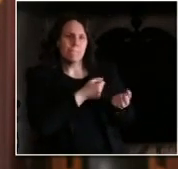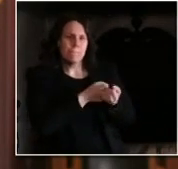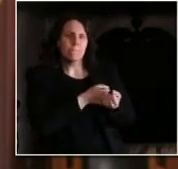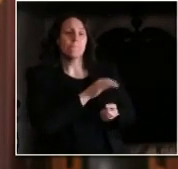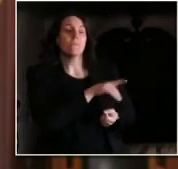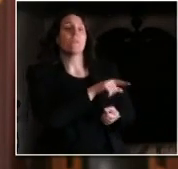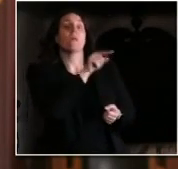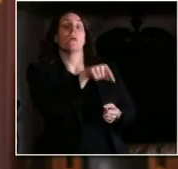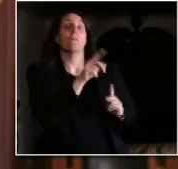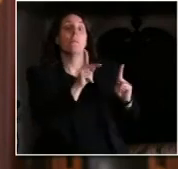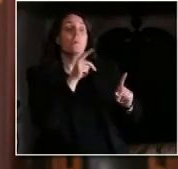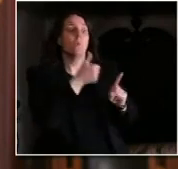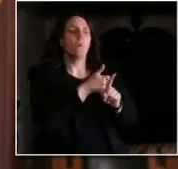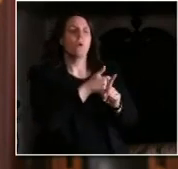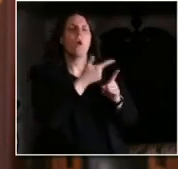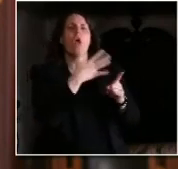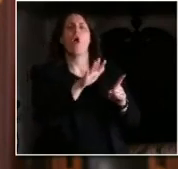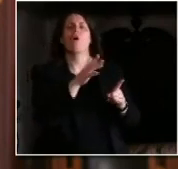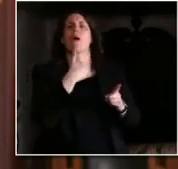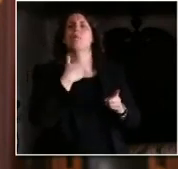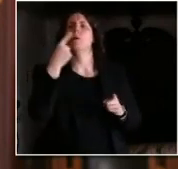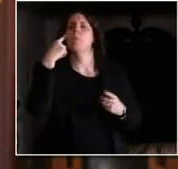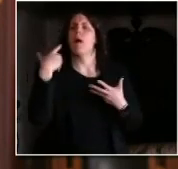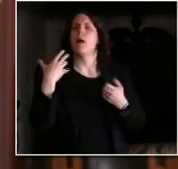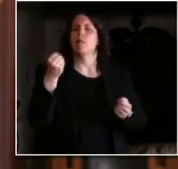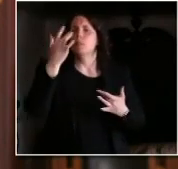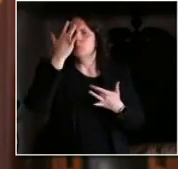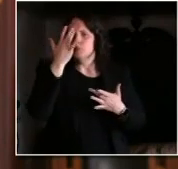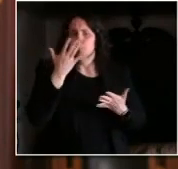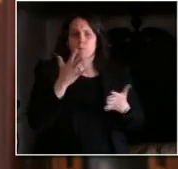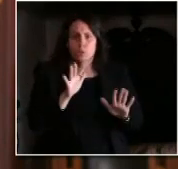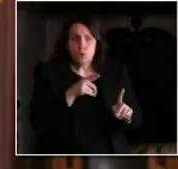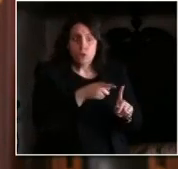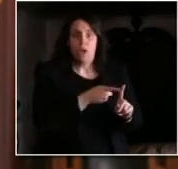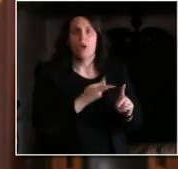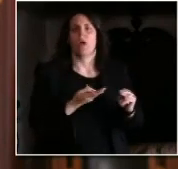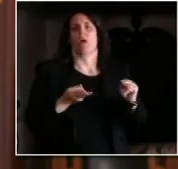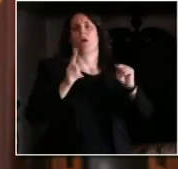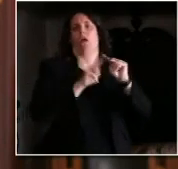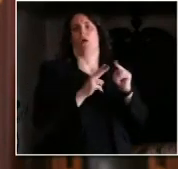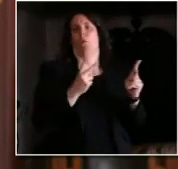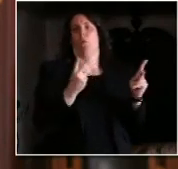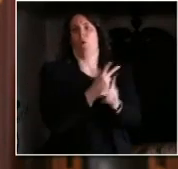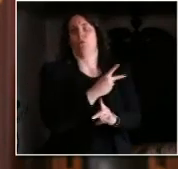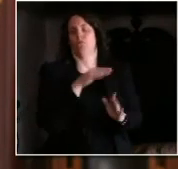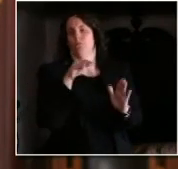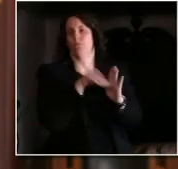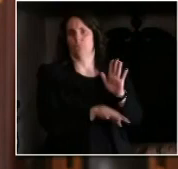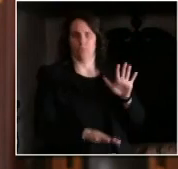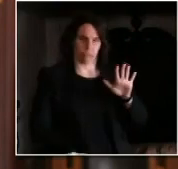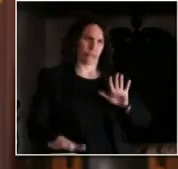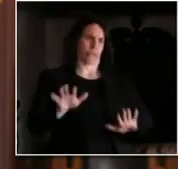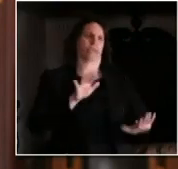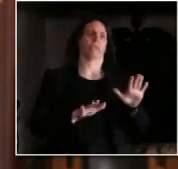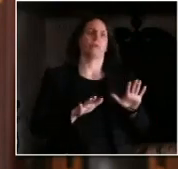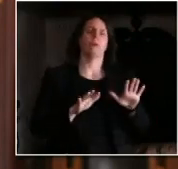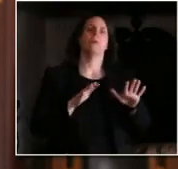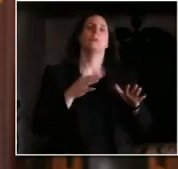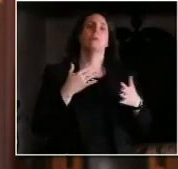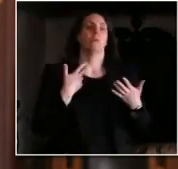this version and previously that we are very explicit about access to behavioral health access to